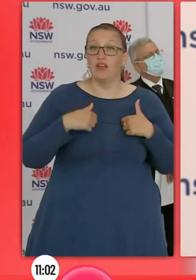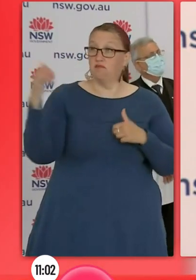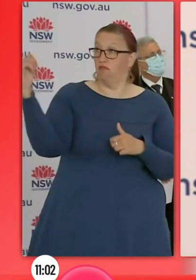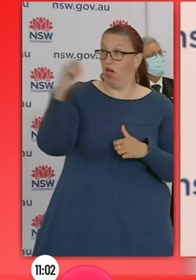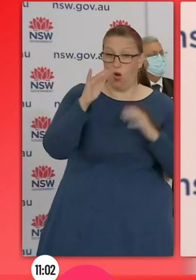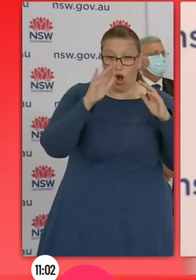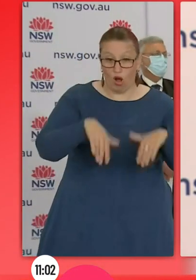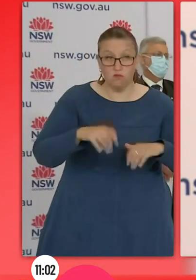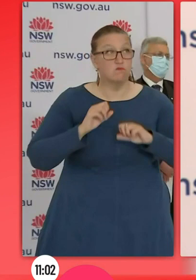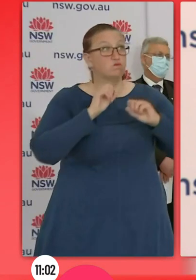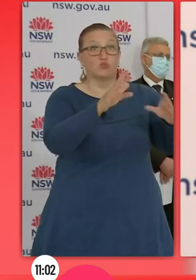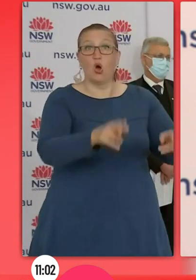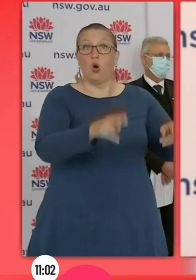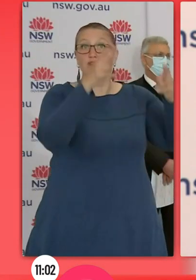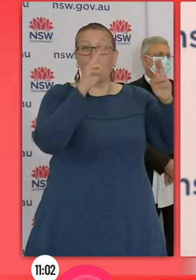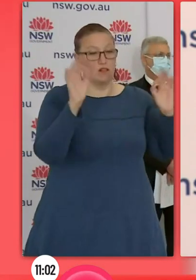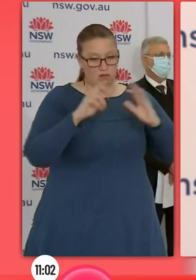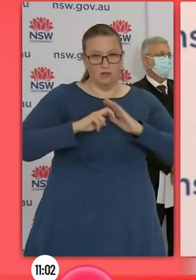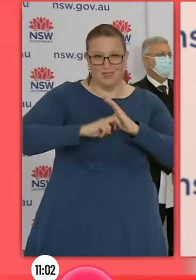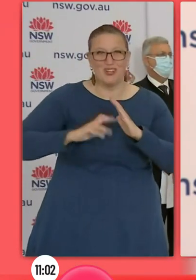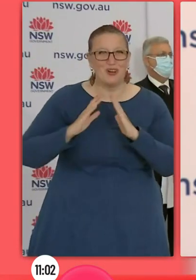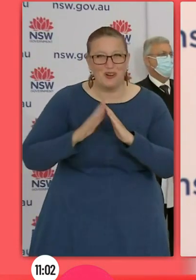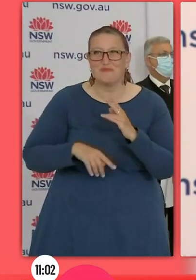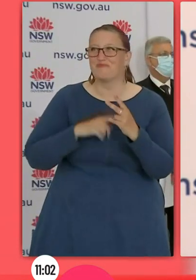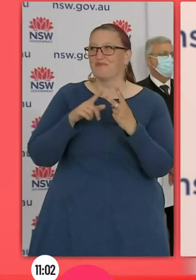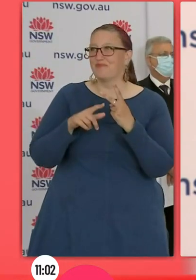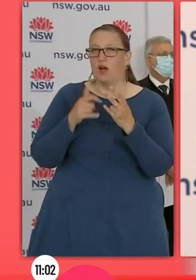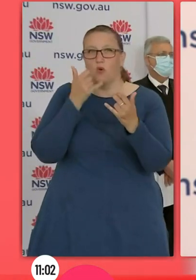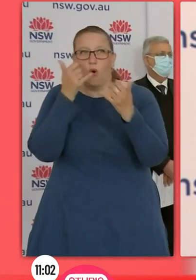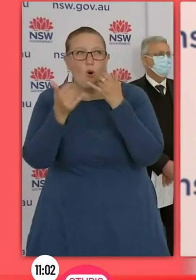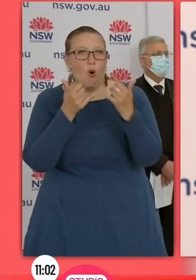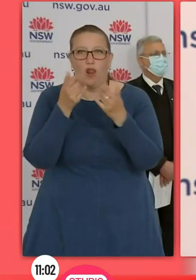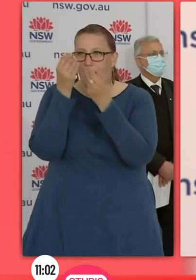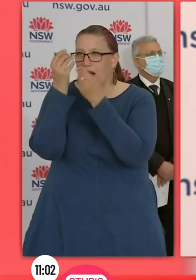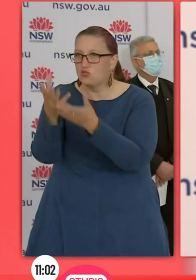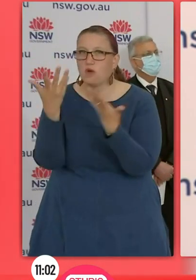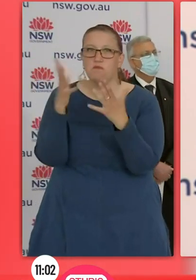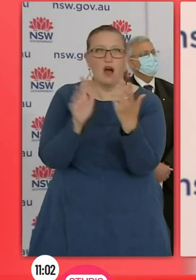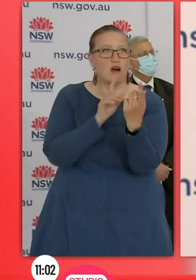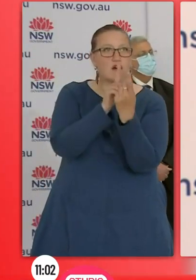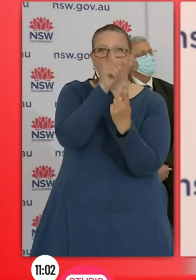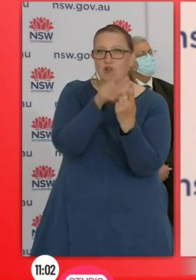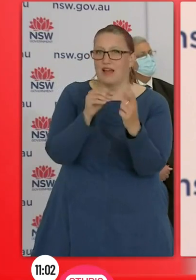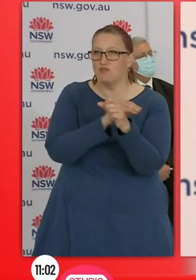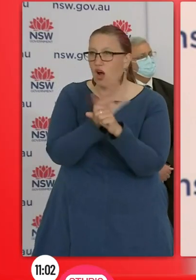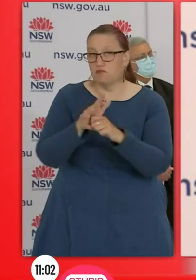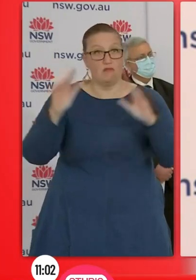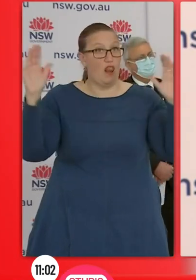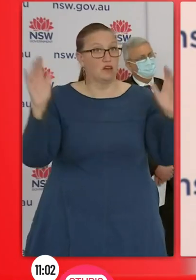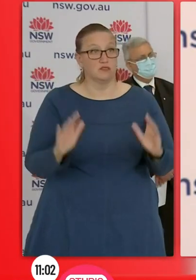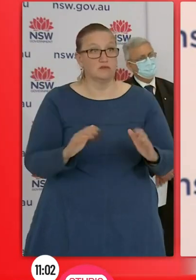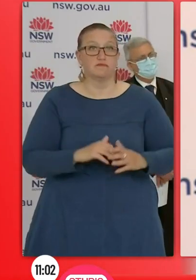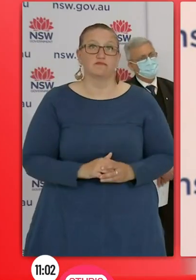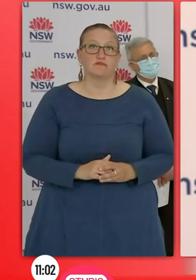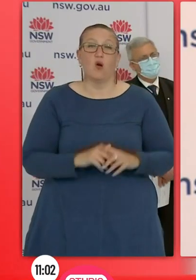in living with COVID. And again I restate our position which we stated from the outset, it is impossible to eliminate the